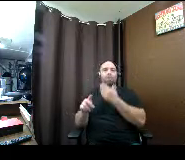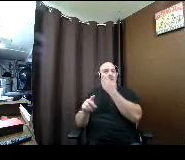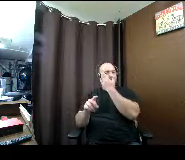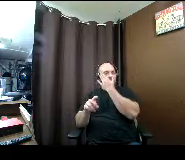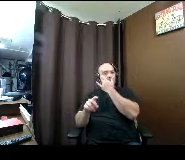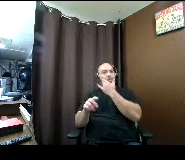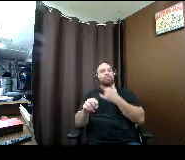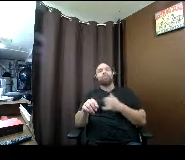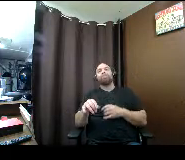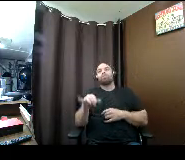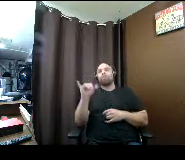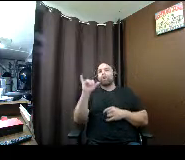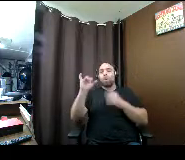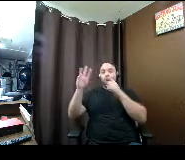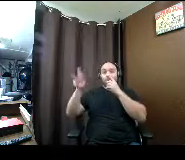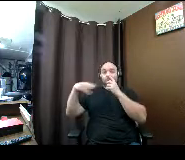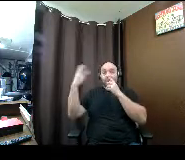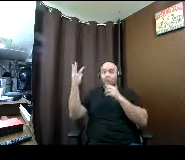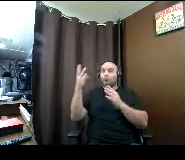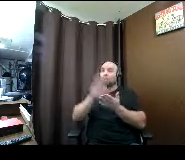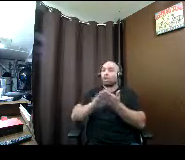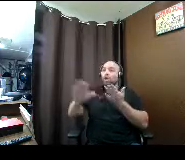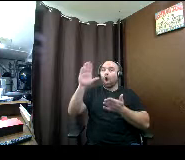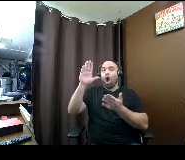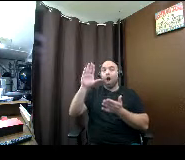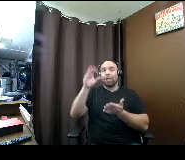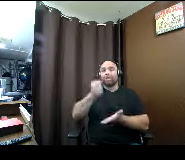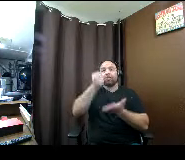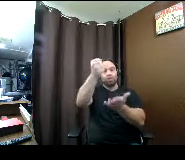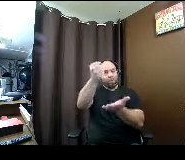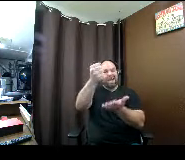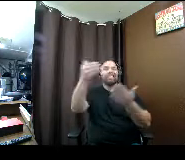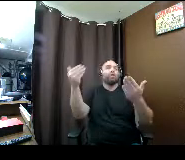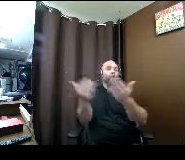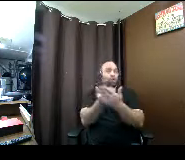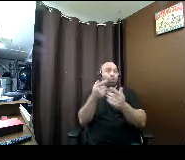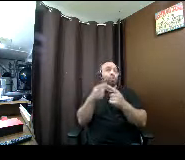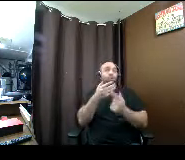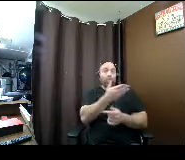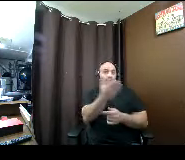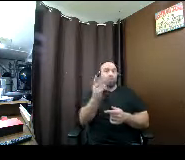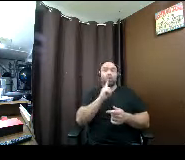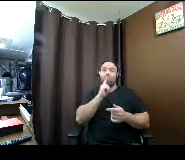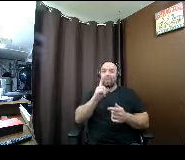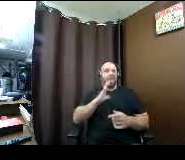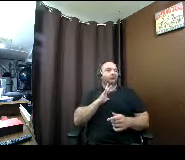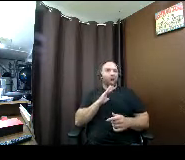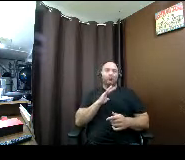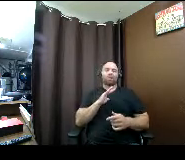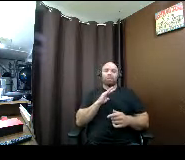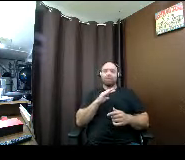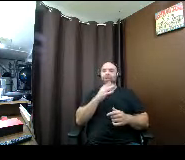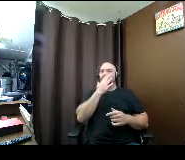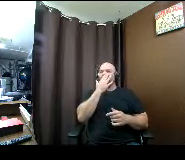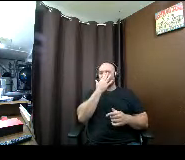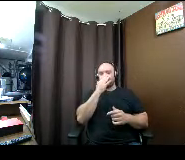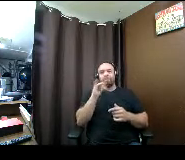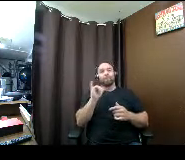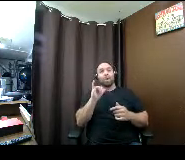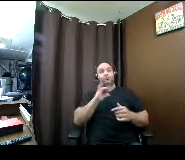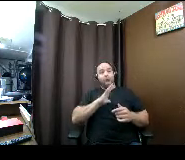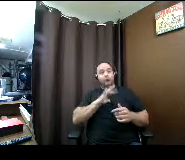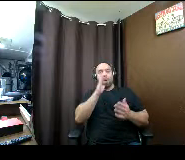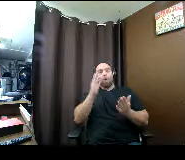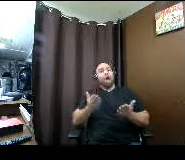the washington college grant which is new to you and is awesome and then uh the colleges will also offer